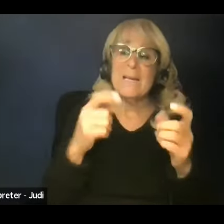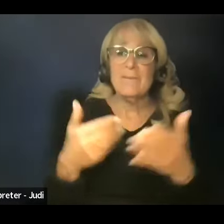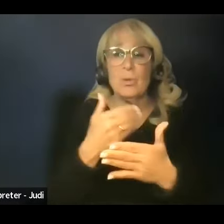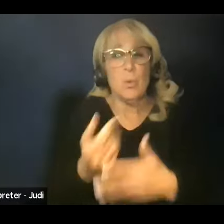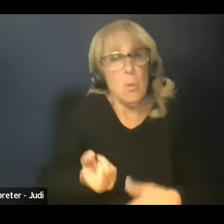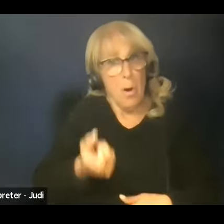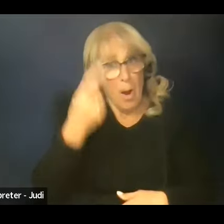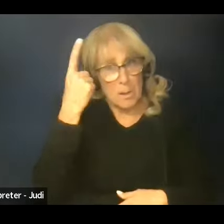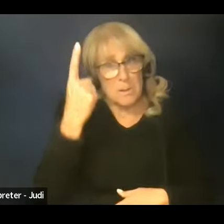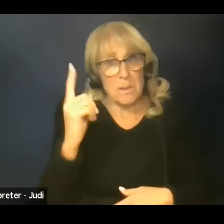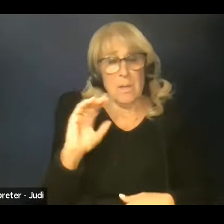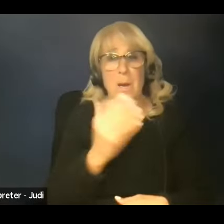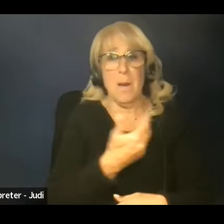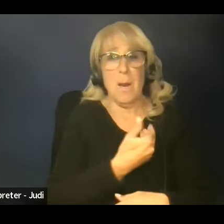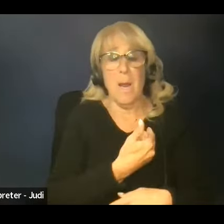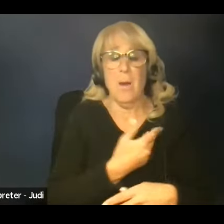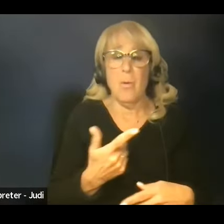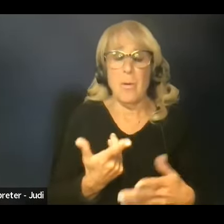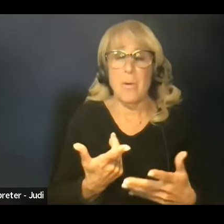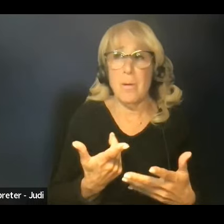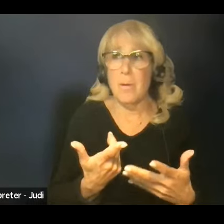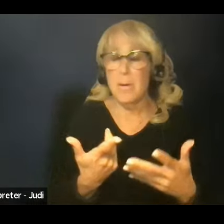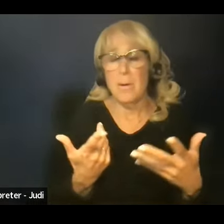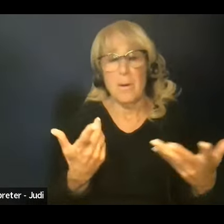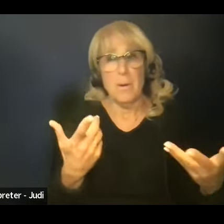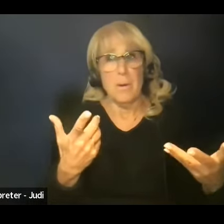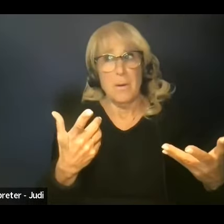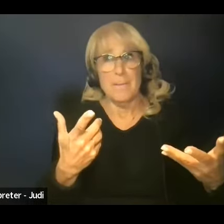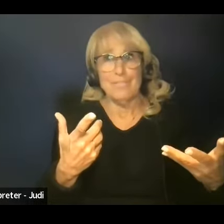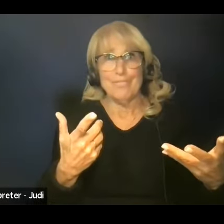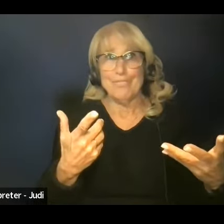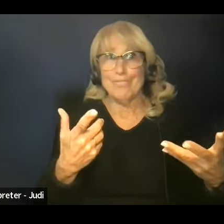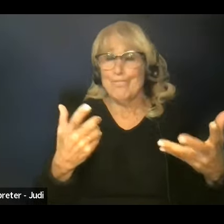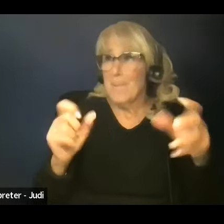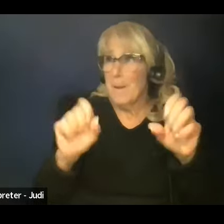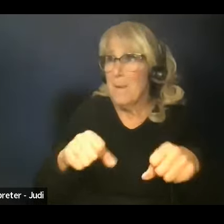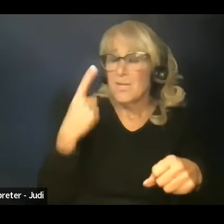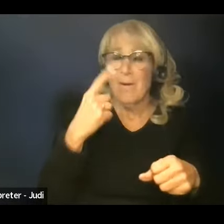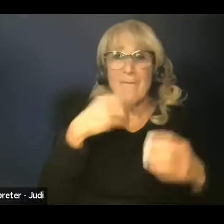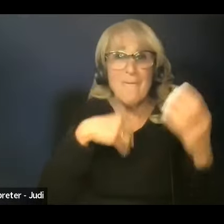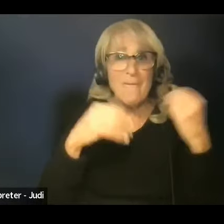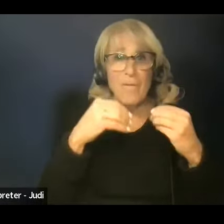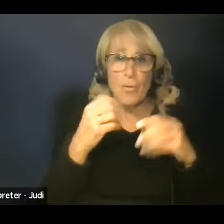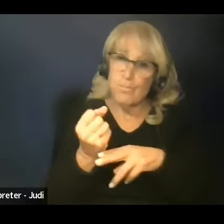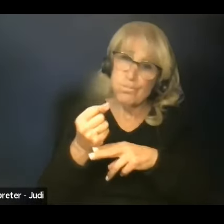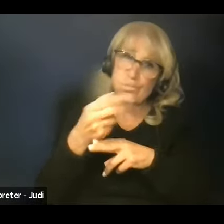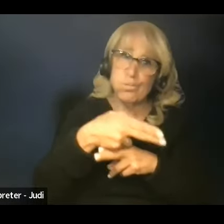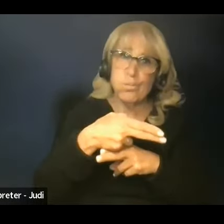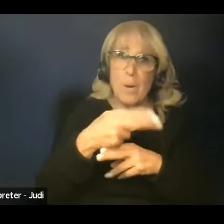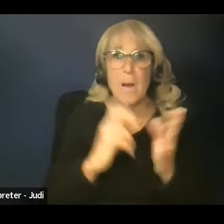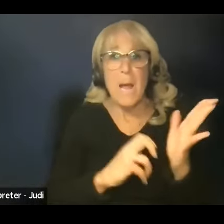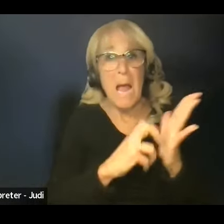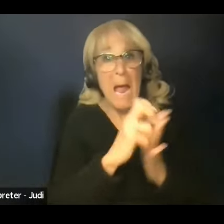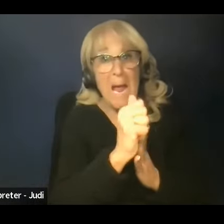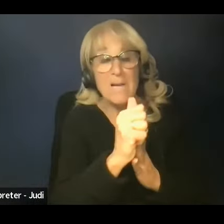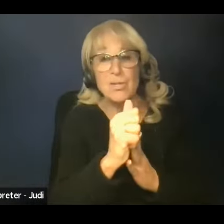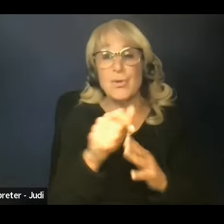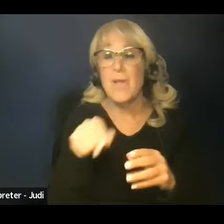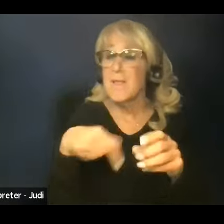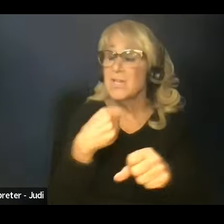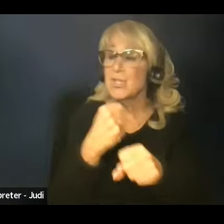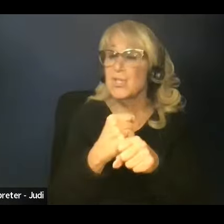of the capacity of food to defeat cancer. So over the past year, we've held some listening sessions